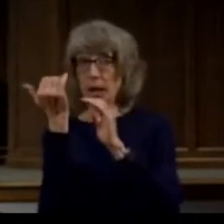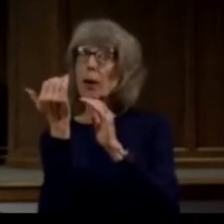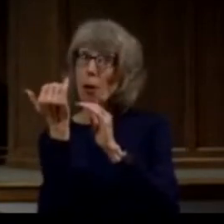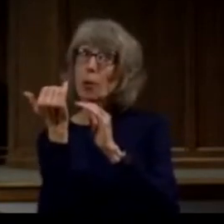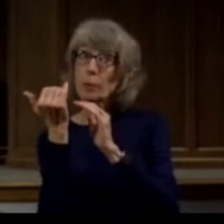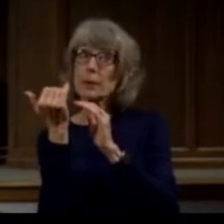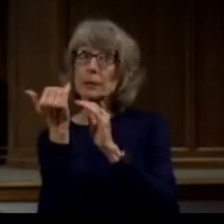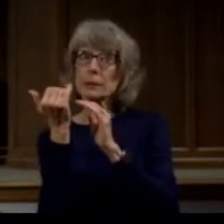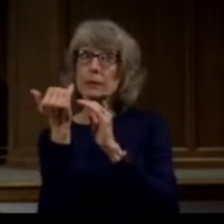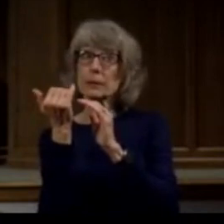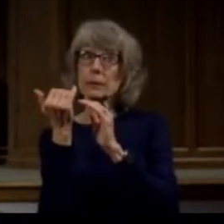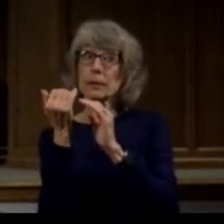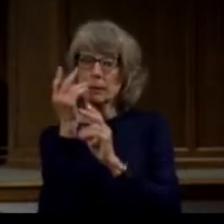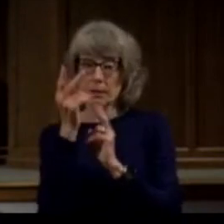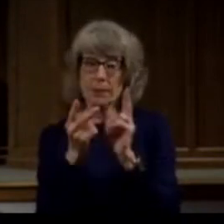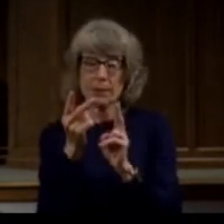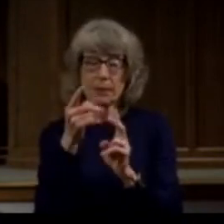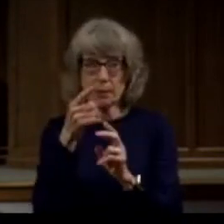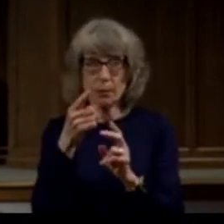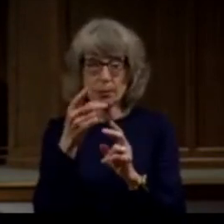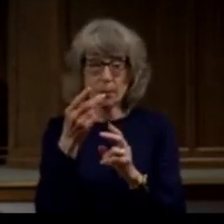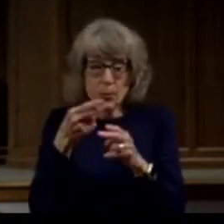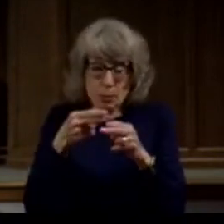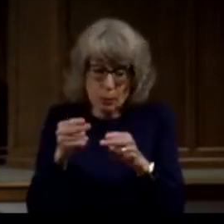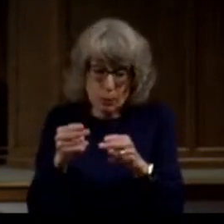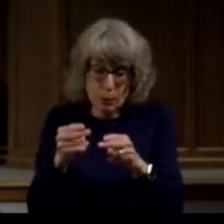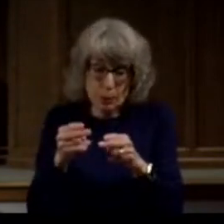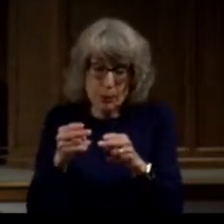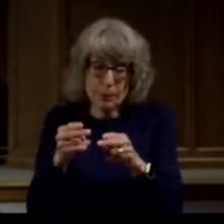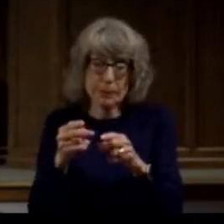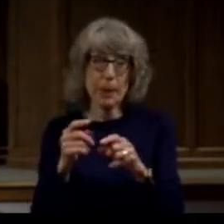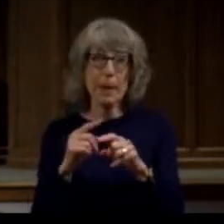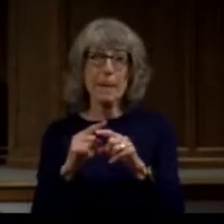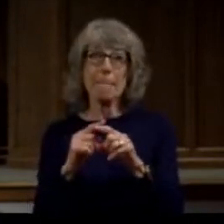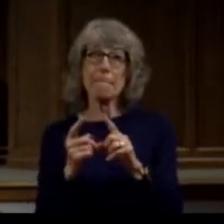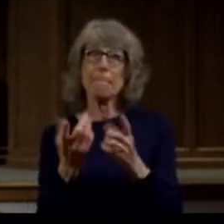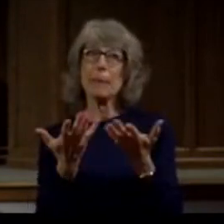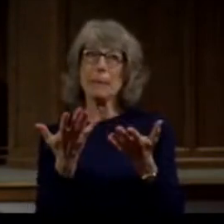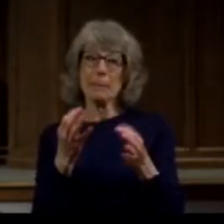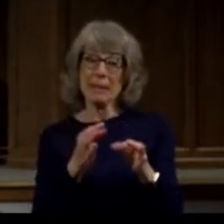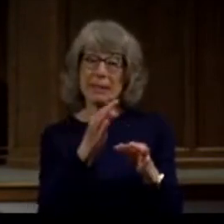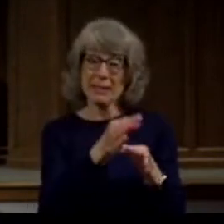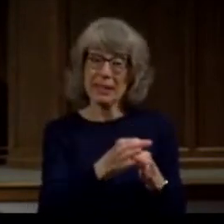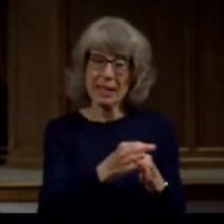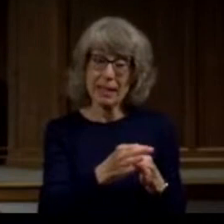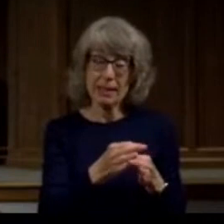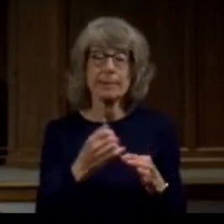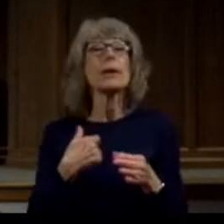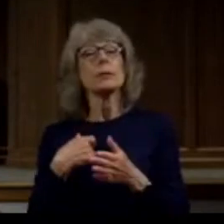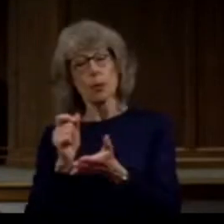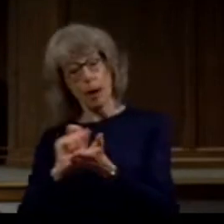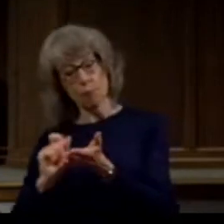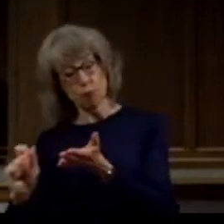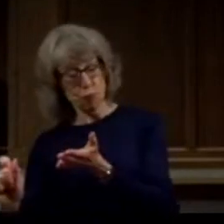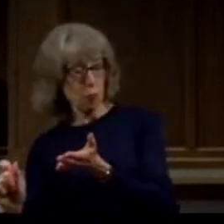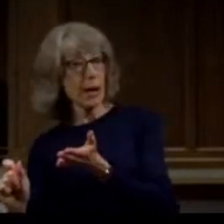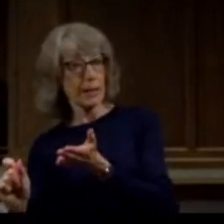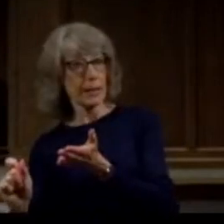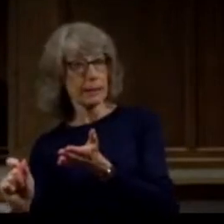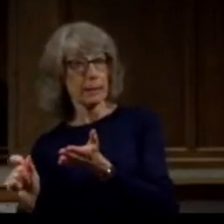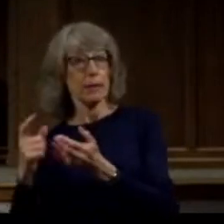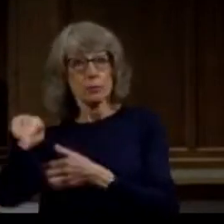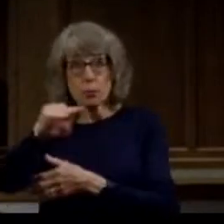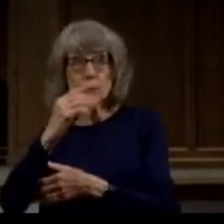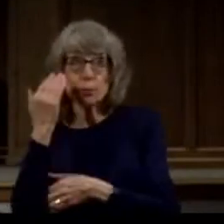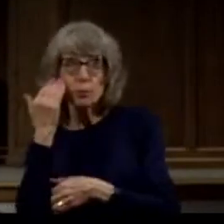to come to you soon I am writing you these instructions so that if I am delayed you will know how people ought to conduct themselves